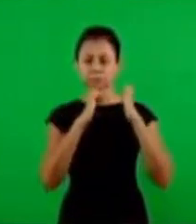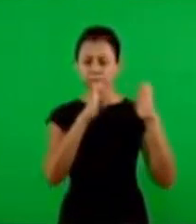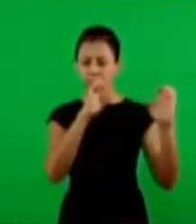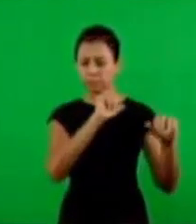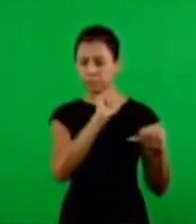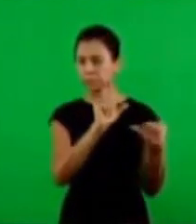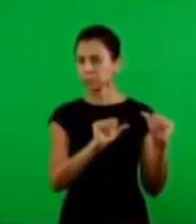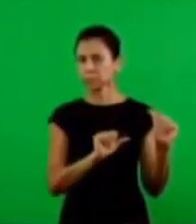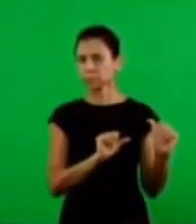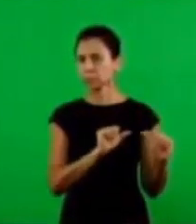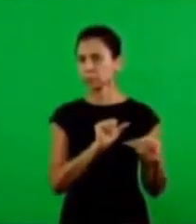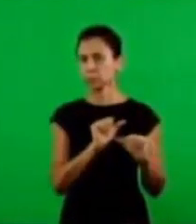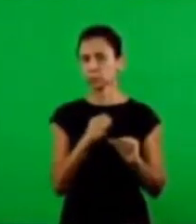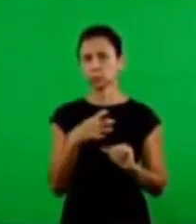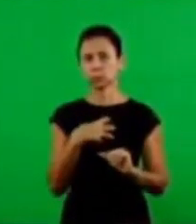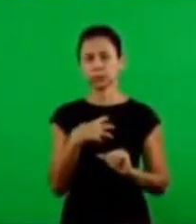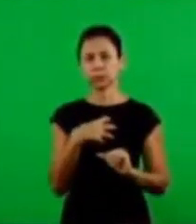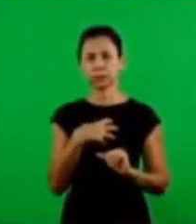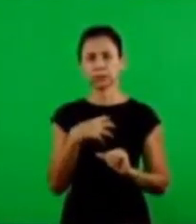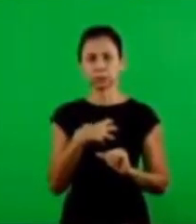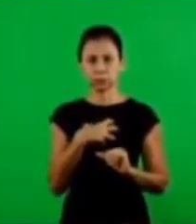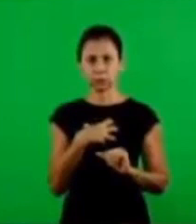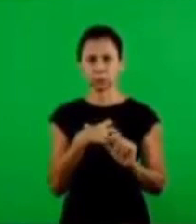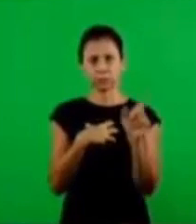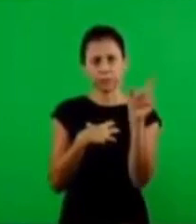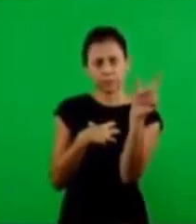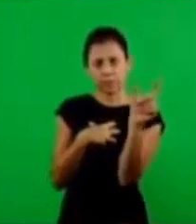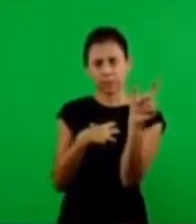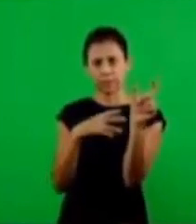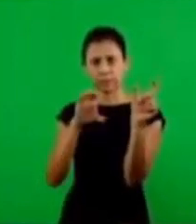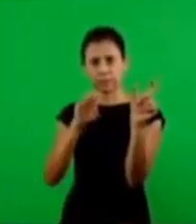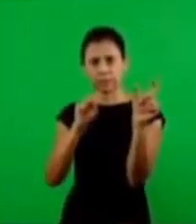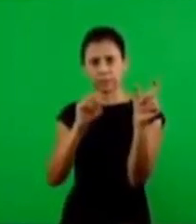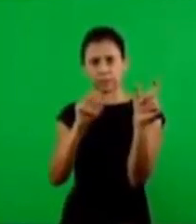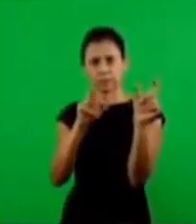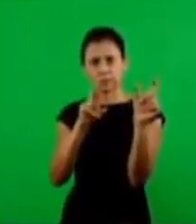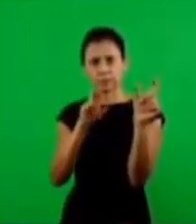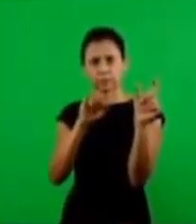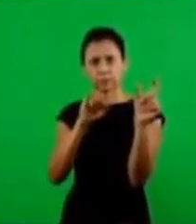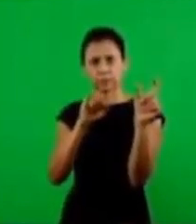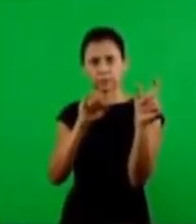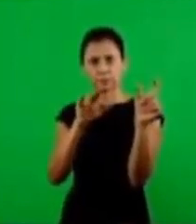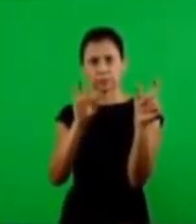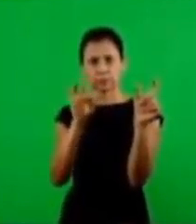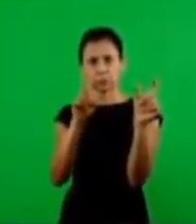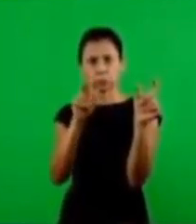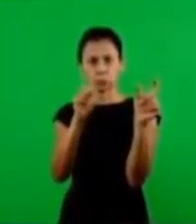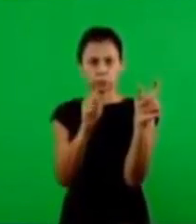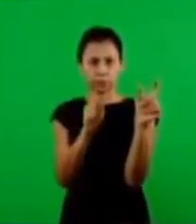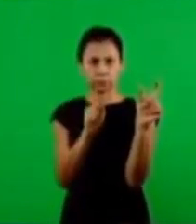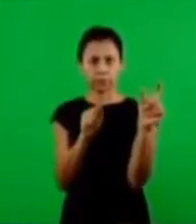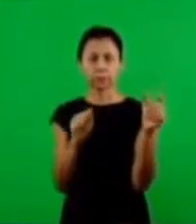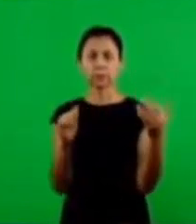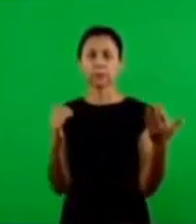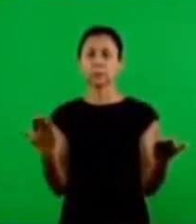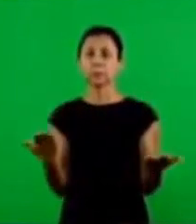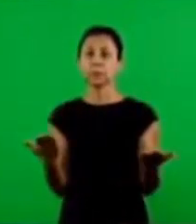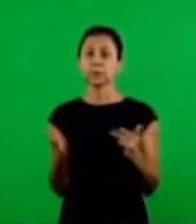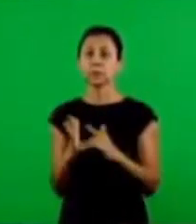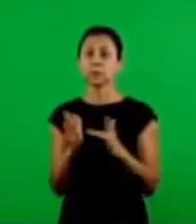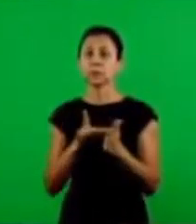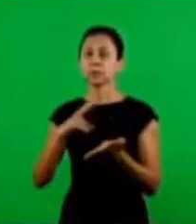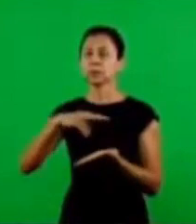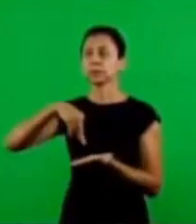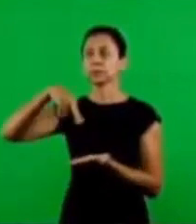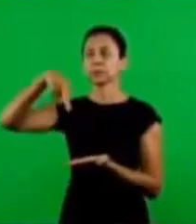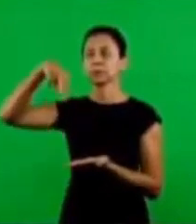Now the gospel changed the meaning of scriptures. Because now, when Jesus is risen